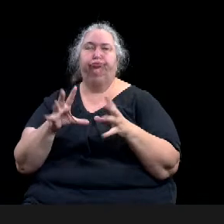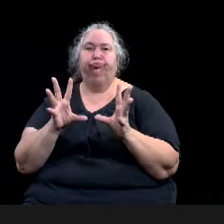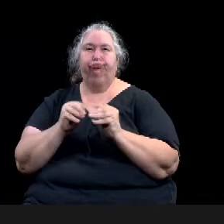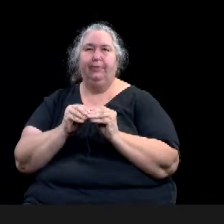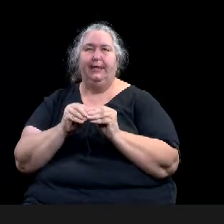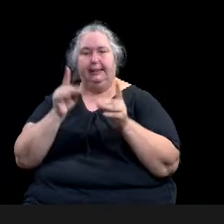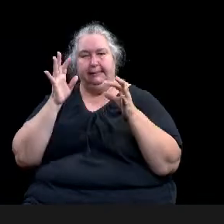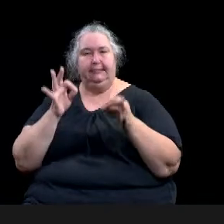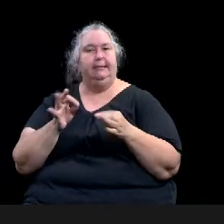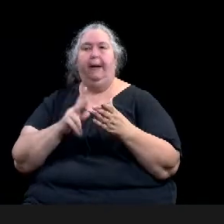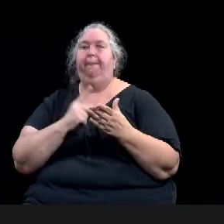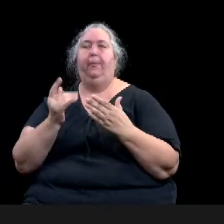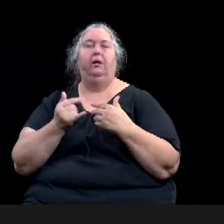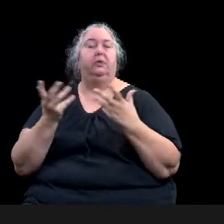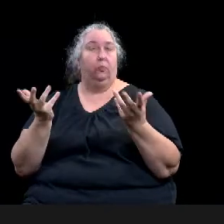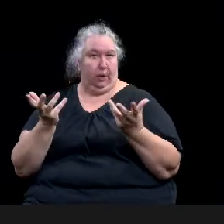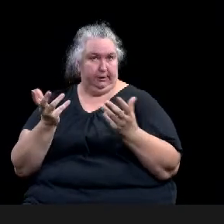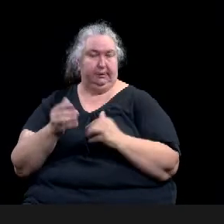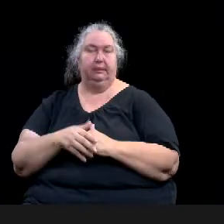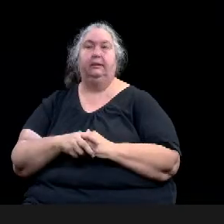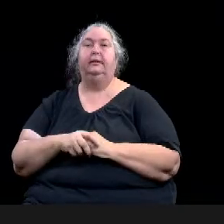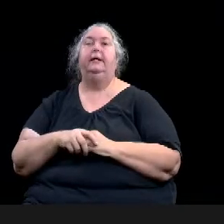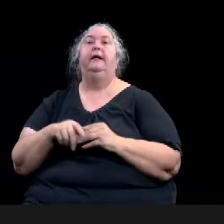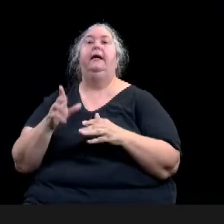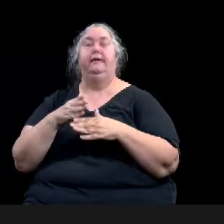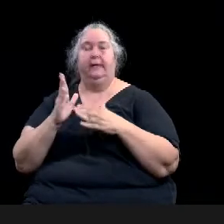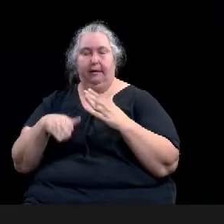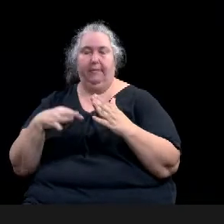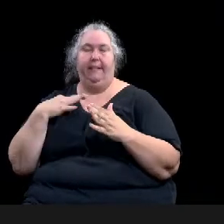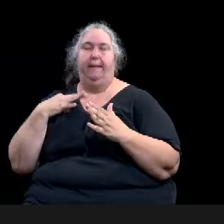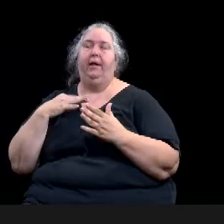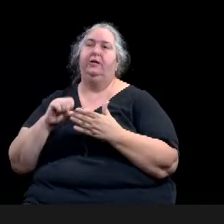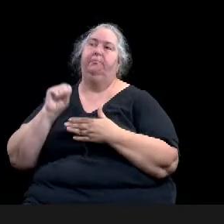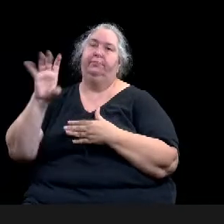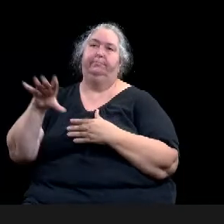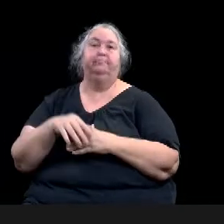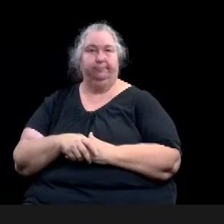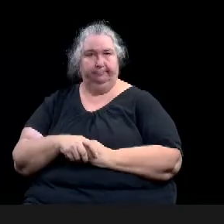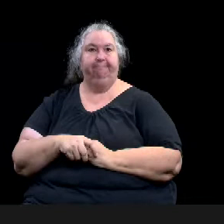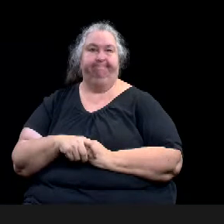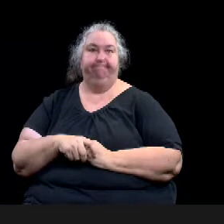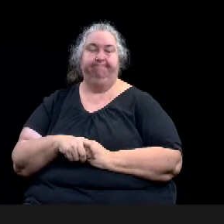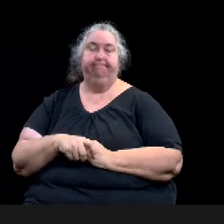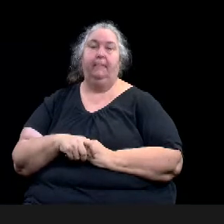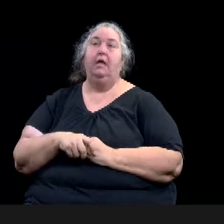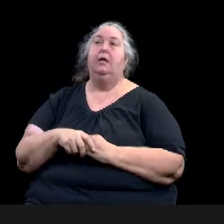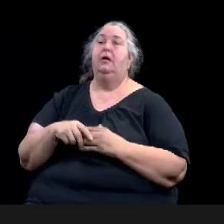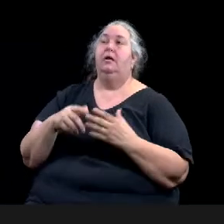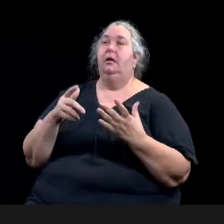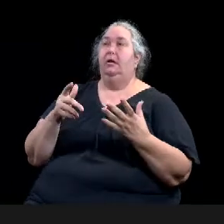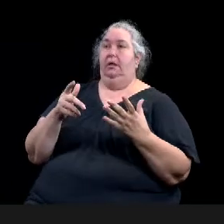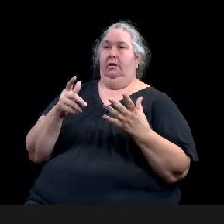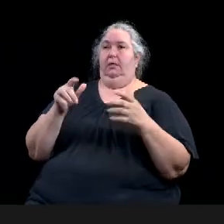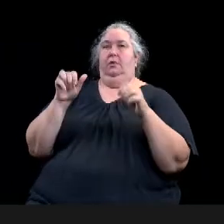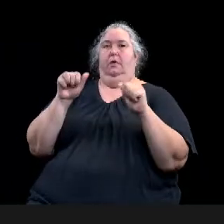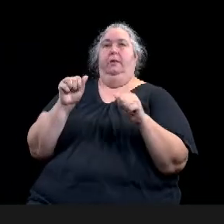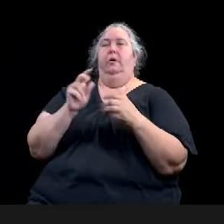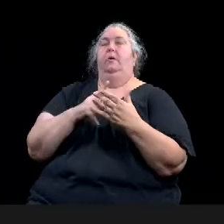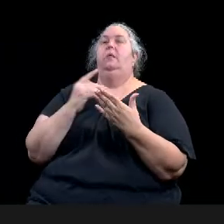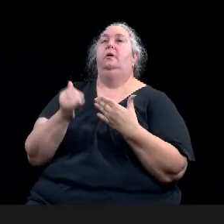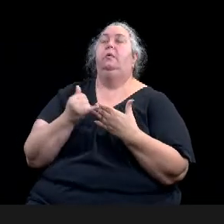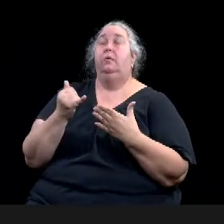So potential projects that we expect we might see, although we have no, uh, you know, no way to know what they're all thinking at this moment, but